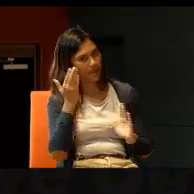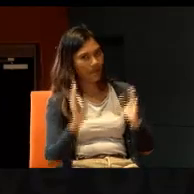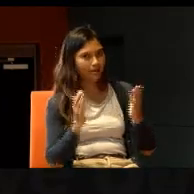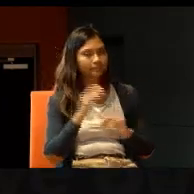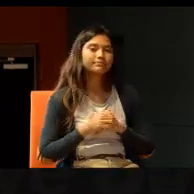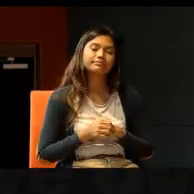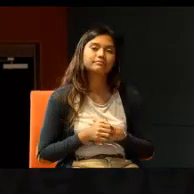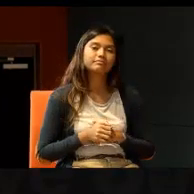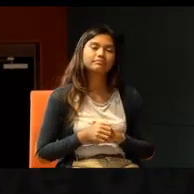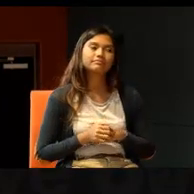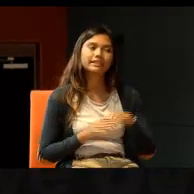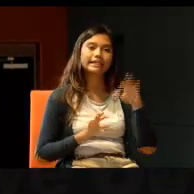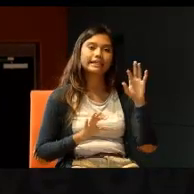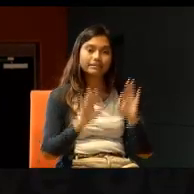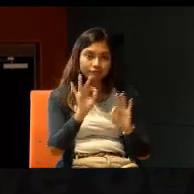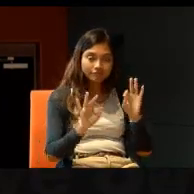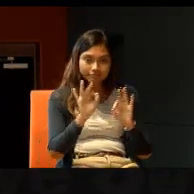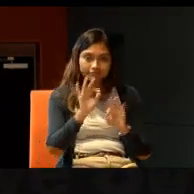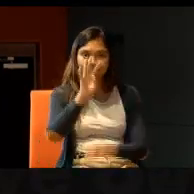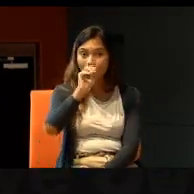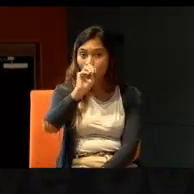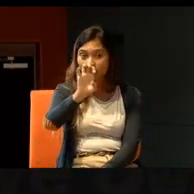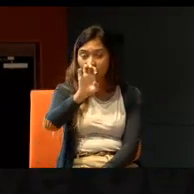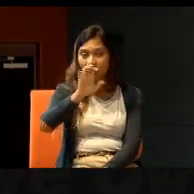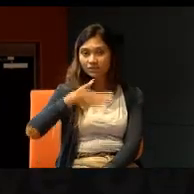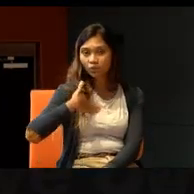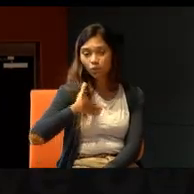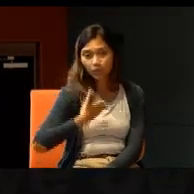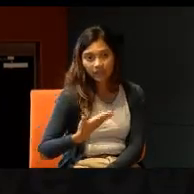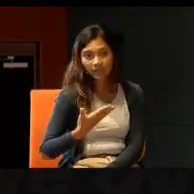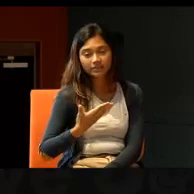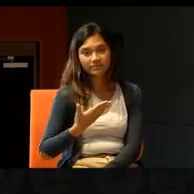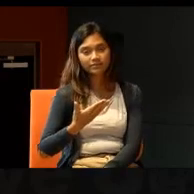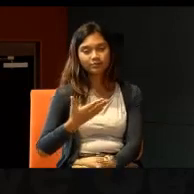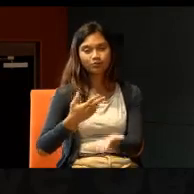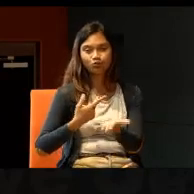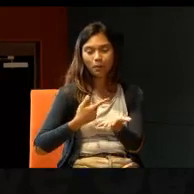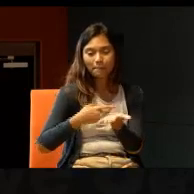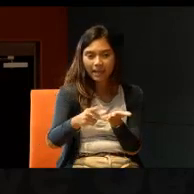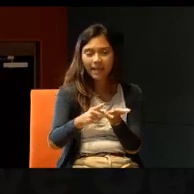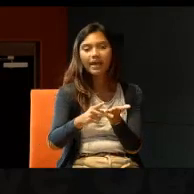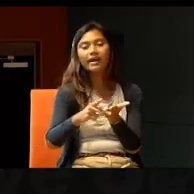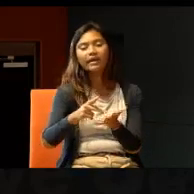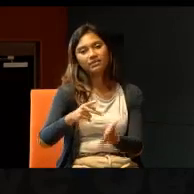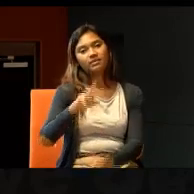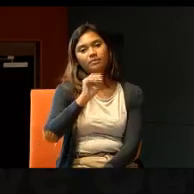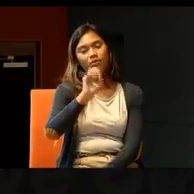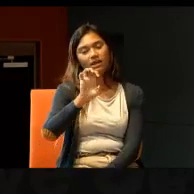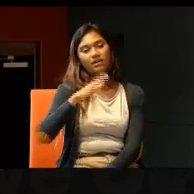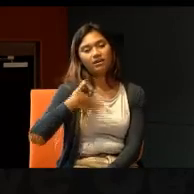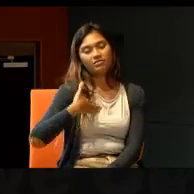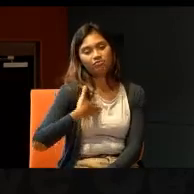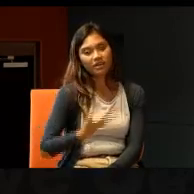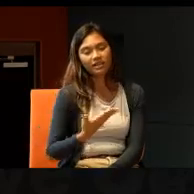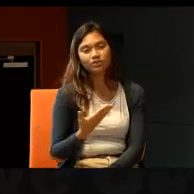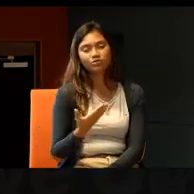if, MOE is willing, to pay, to take in, special schools, under